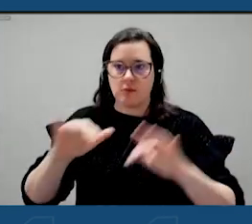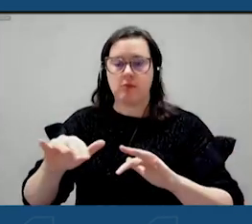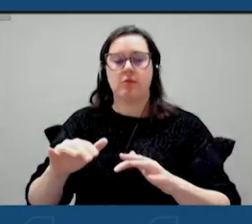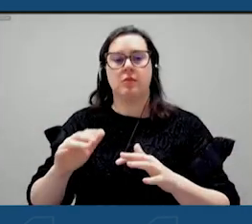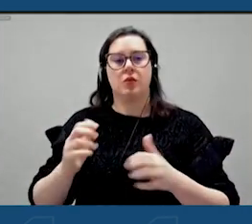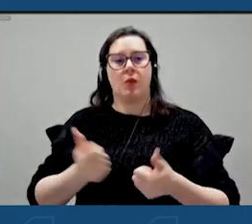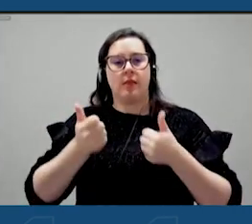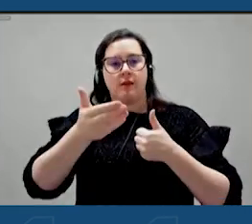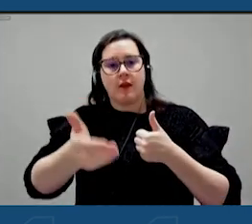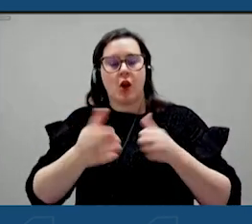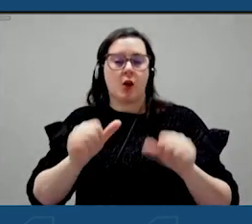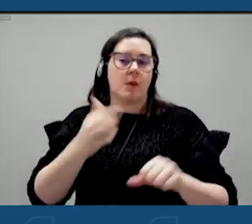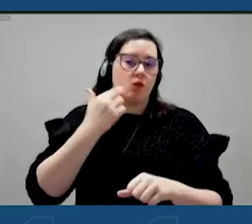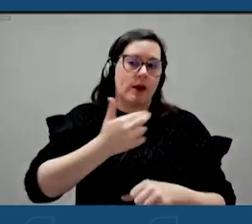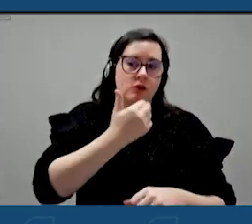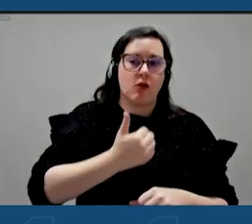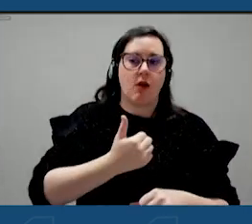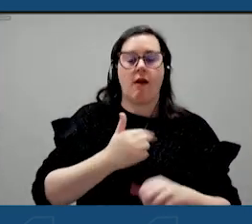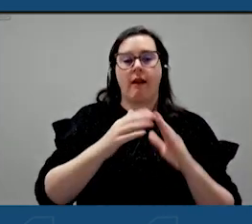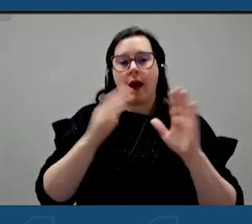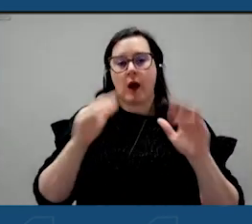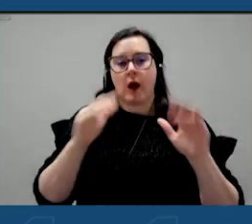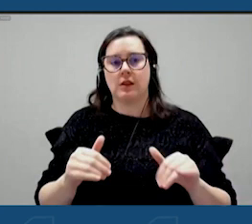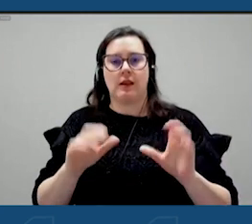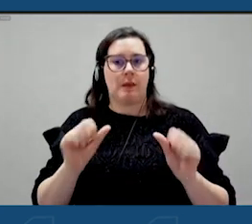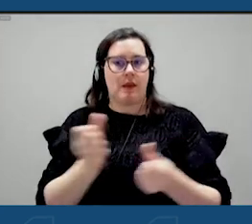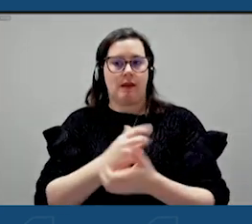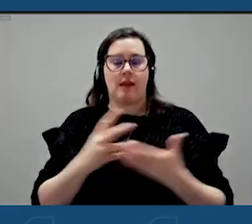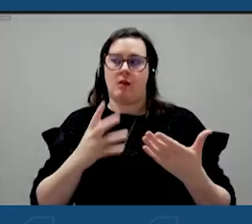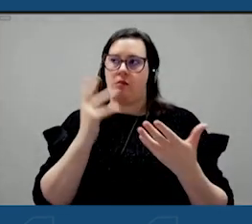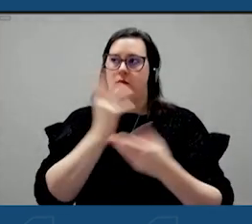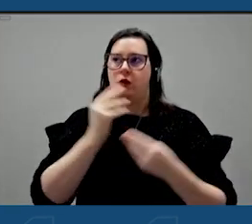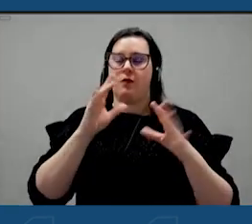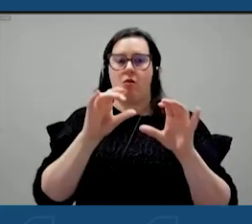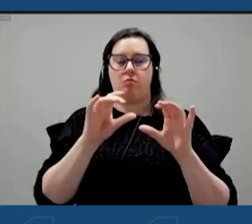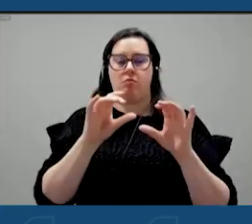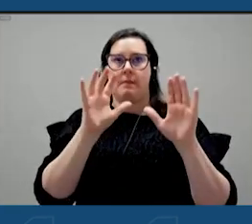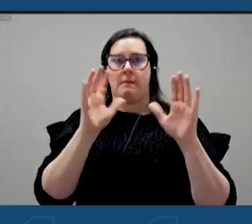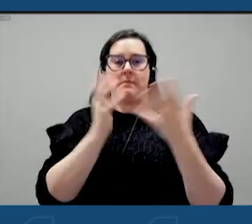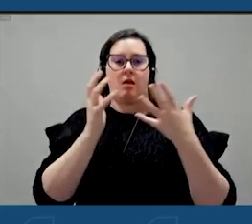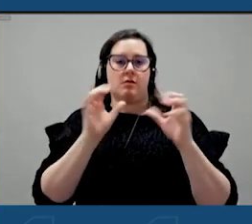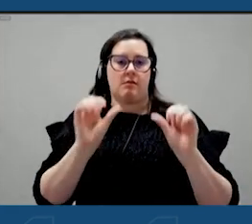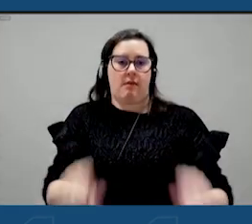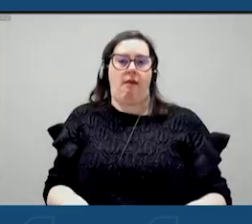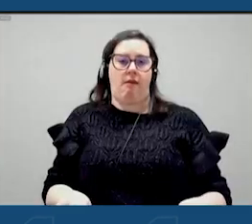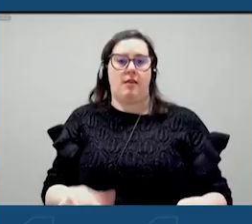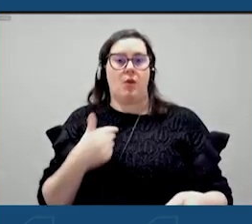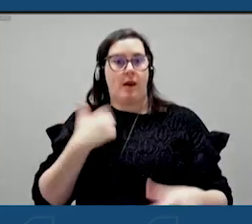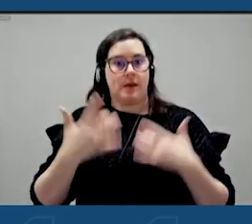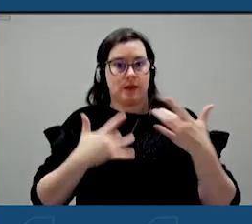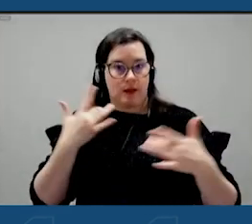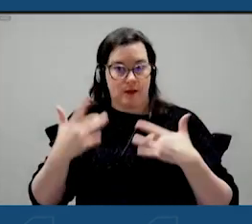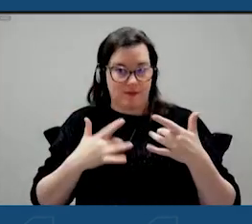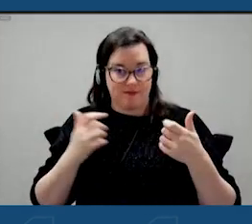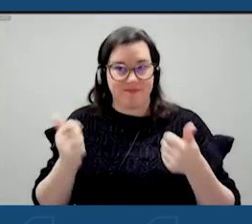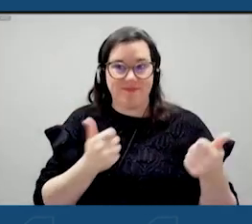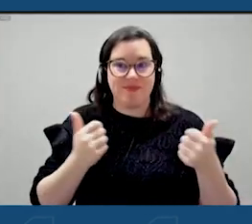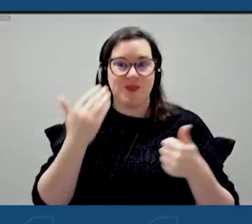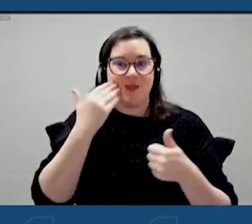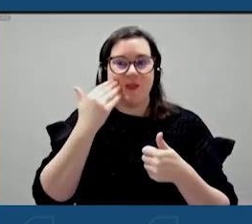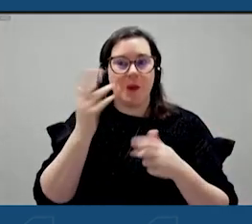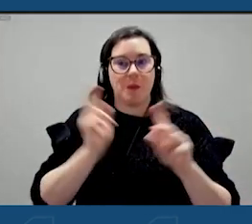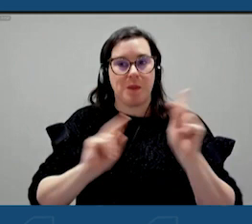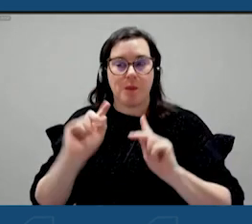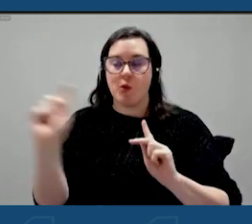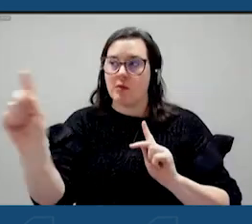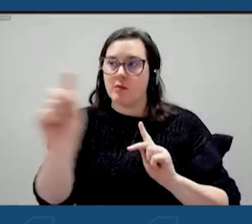restaurant. It could be housing. it'd be extraordinary. So I'm so excited to know that there's people out